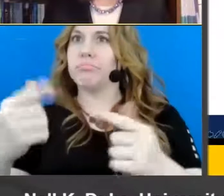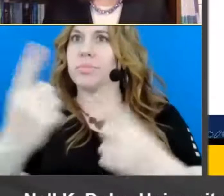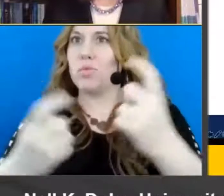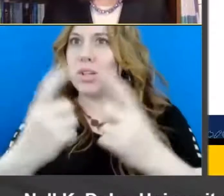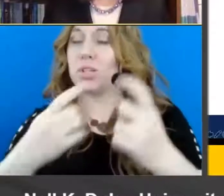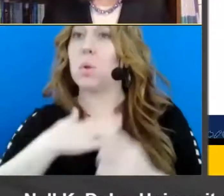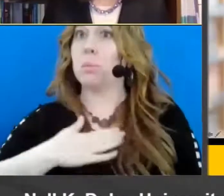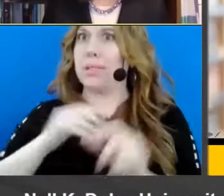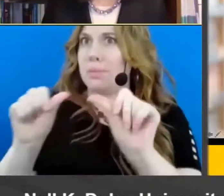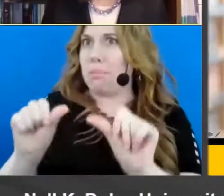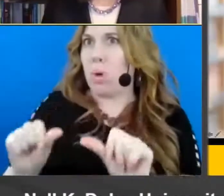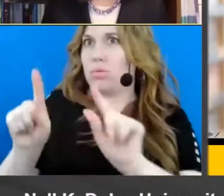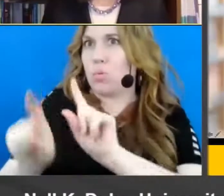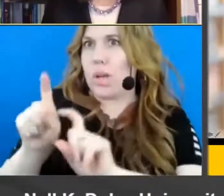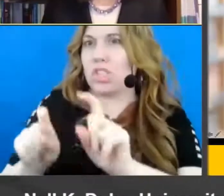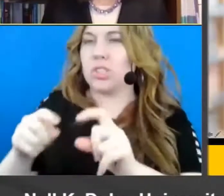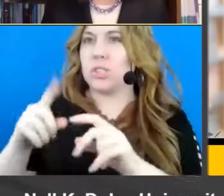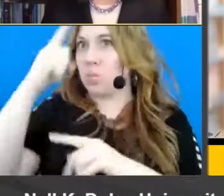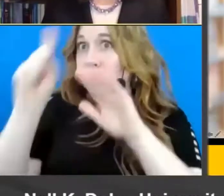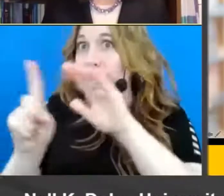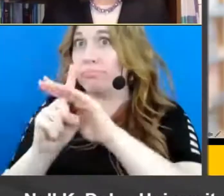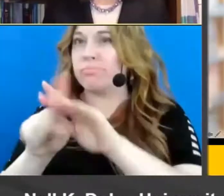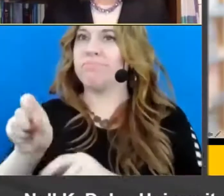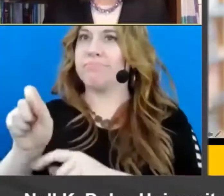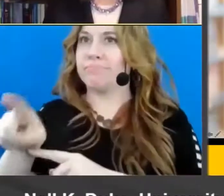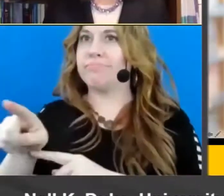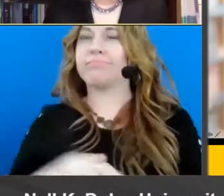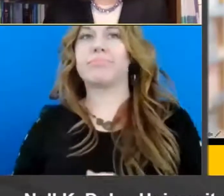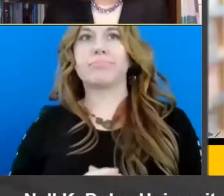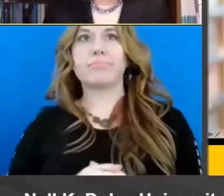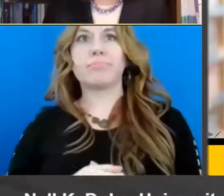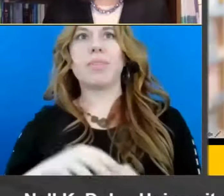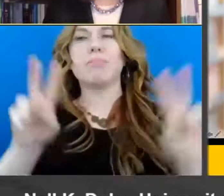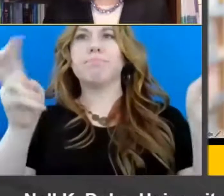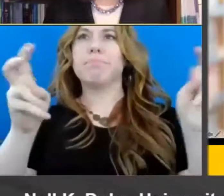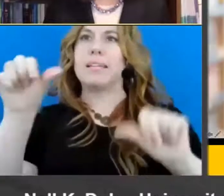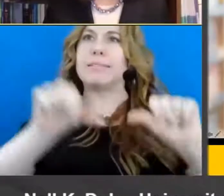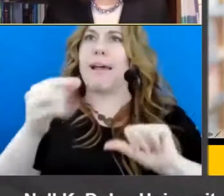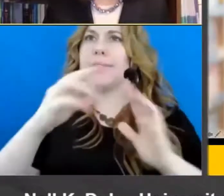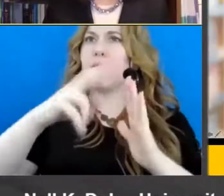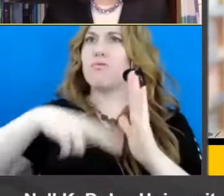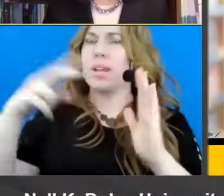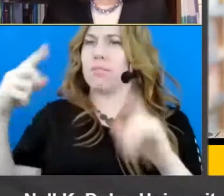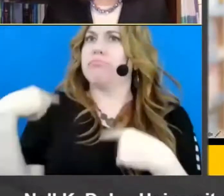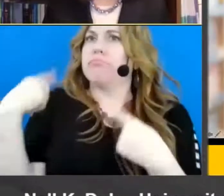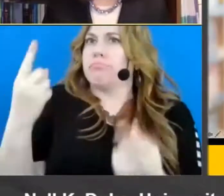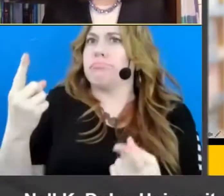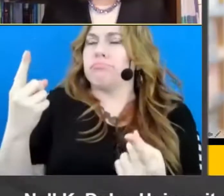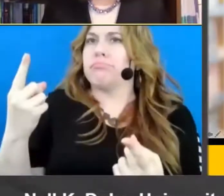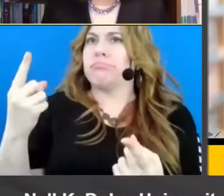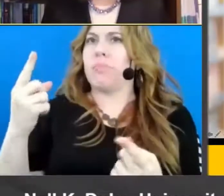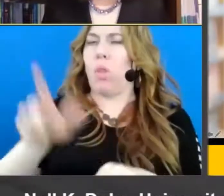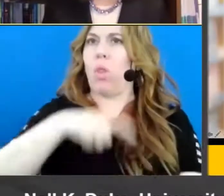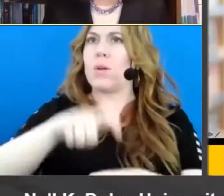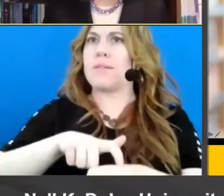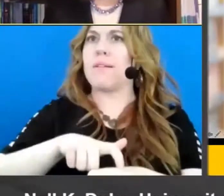those as they arise. So the term the science of reading has actually been around for quite a long time, but it has certainly